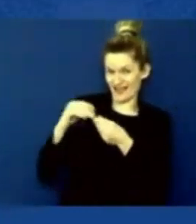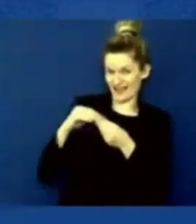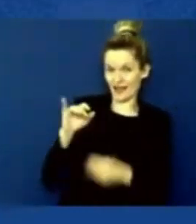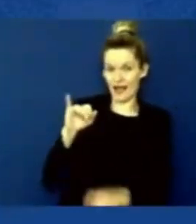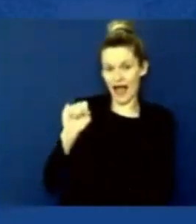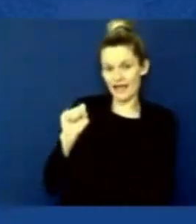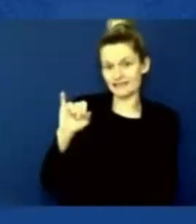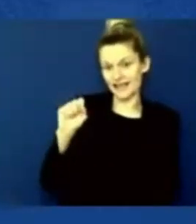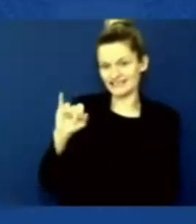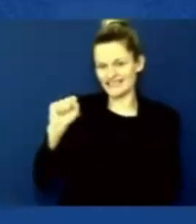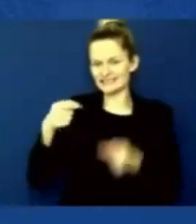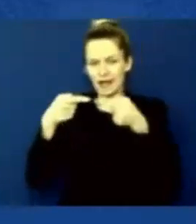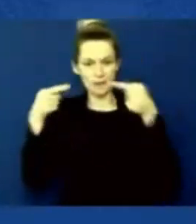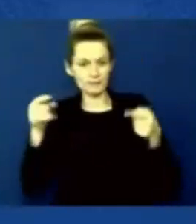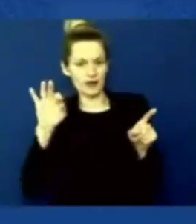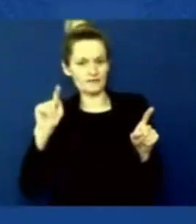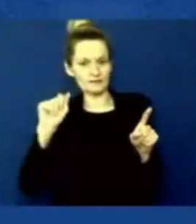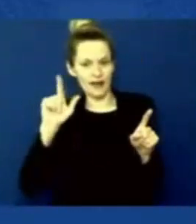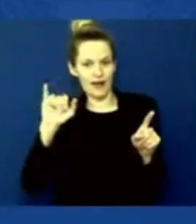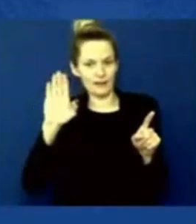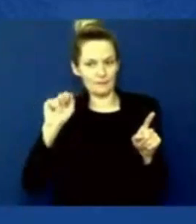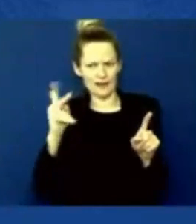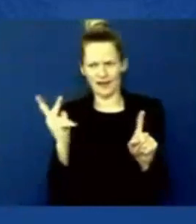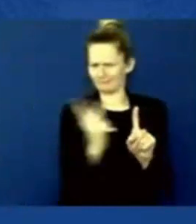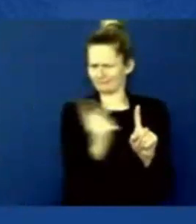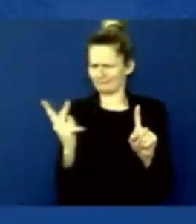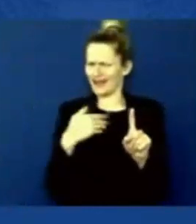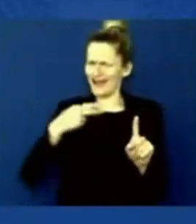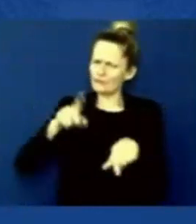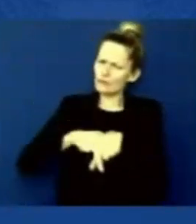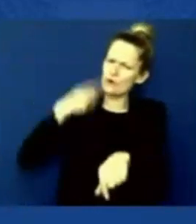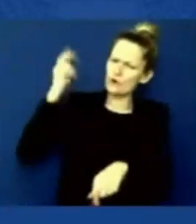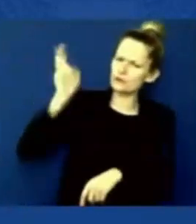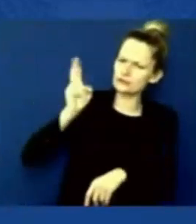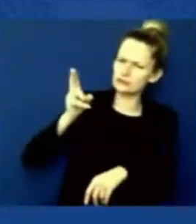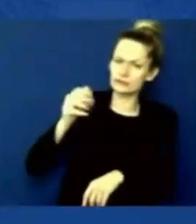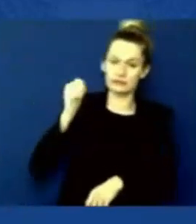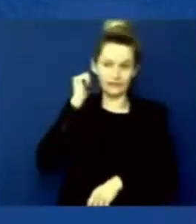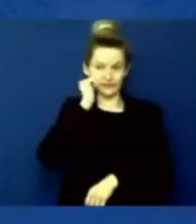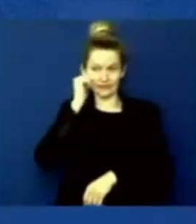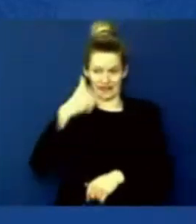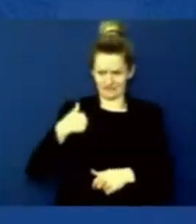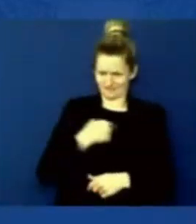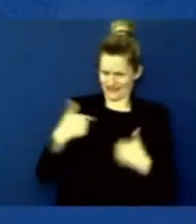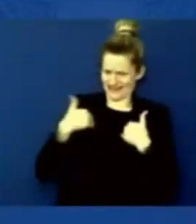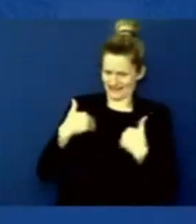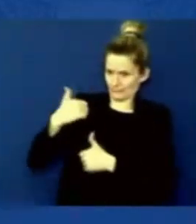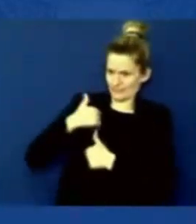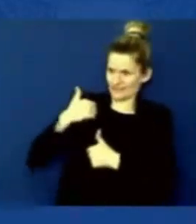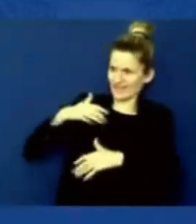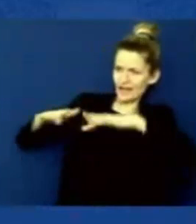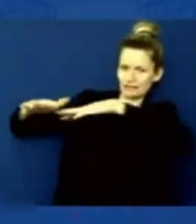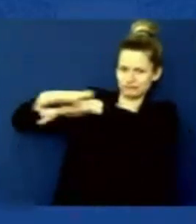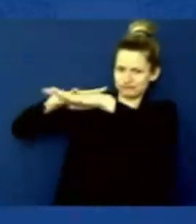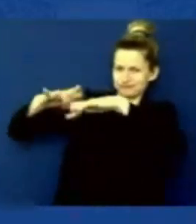But every day we have troops on the ground. These troops and innocent civilians at the airport face the risk of risk attack